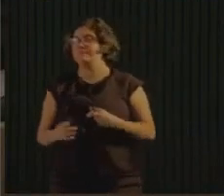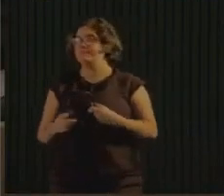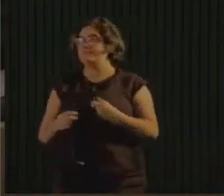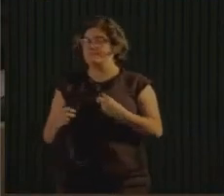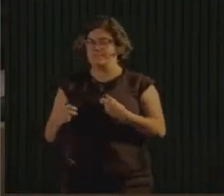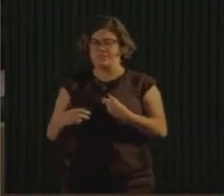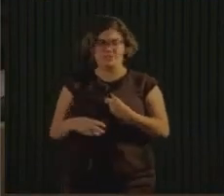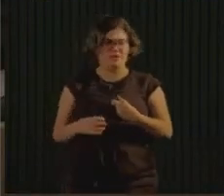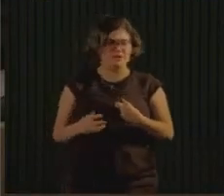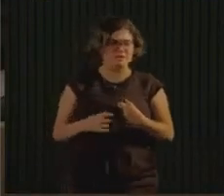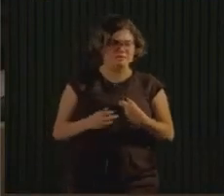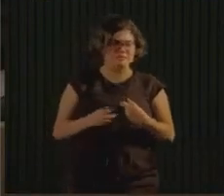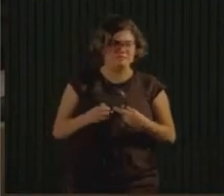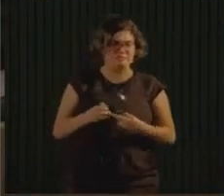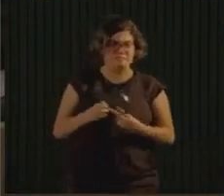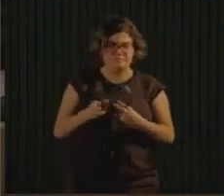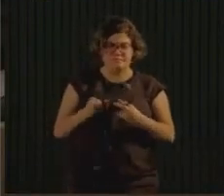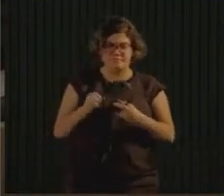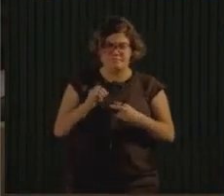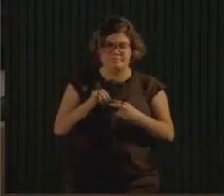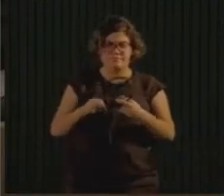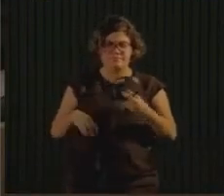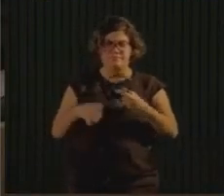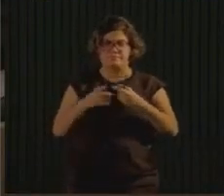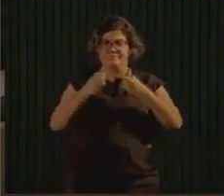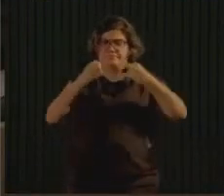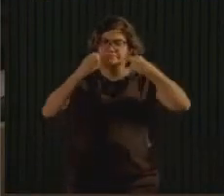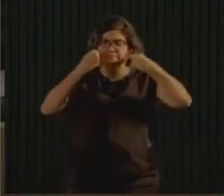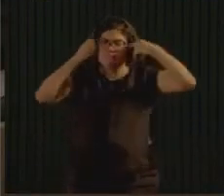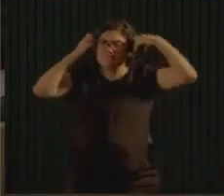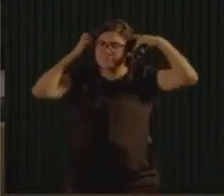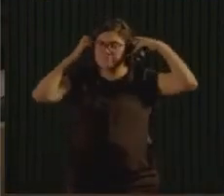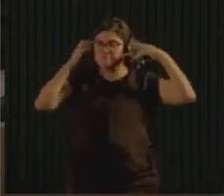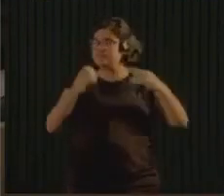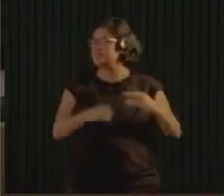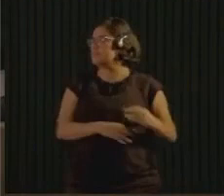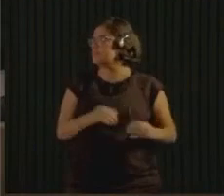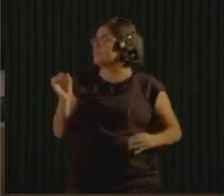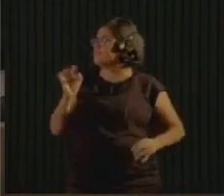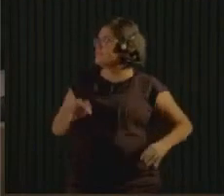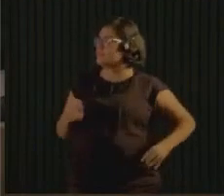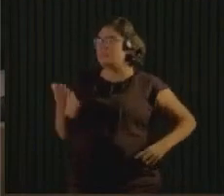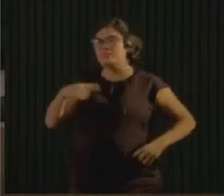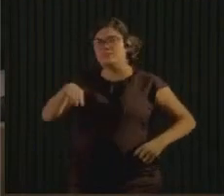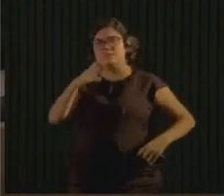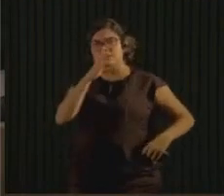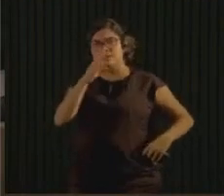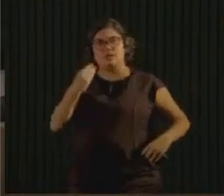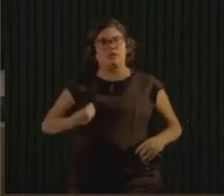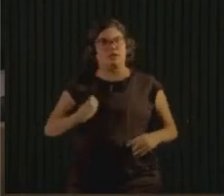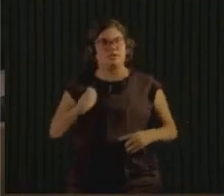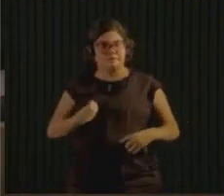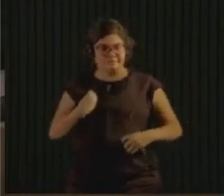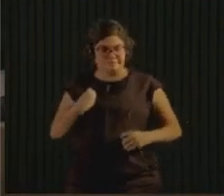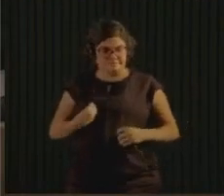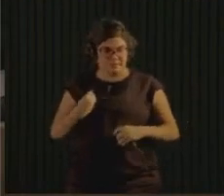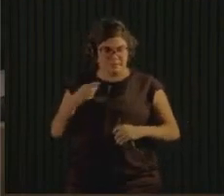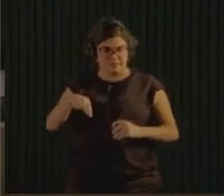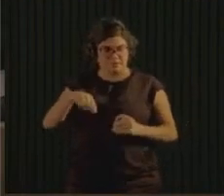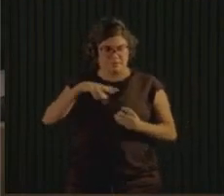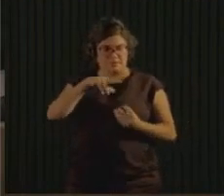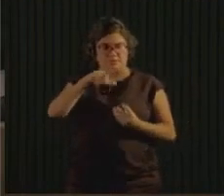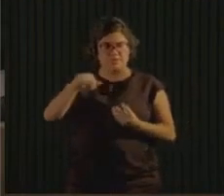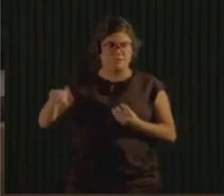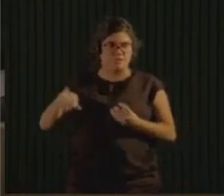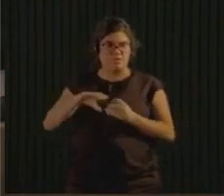sobre nossos programas e realmente enjoy being with everyone here at the International Conference.